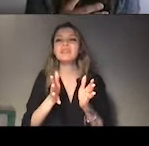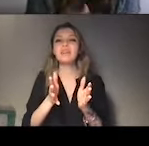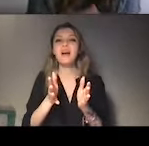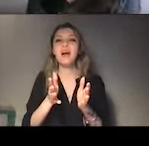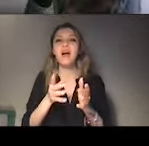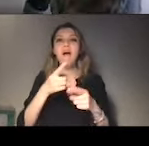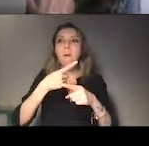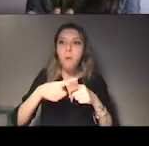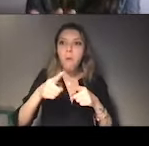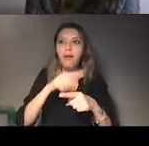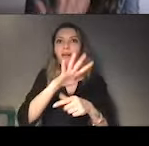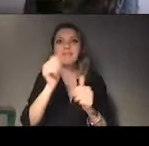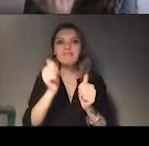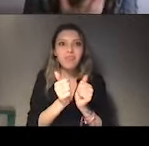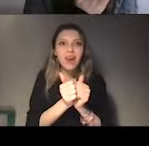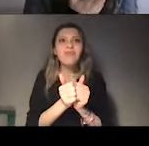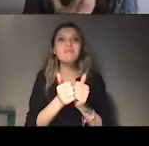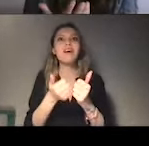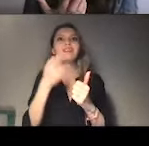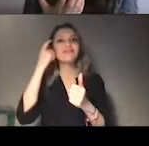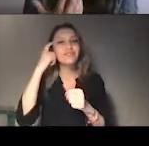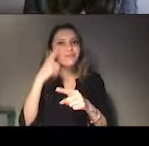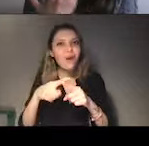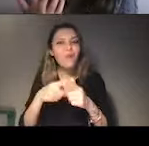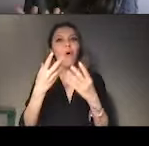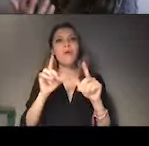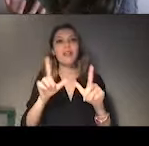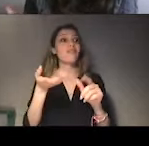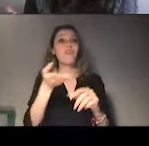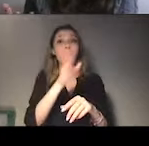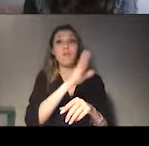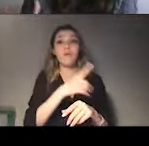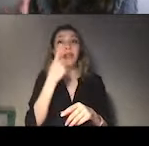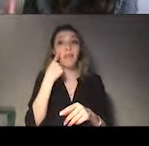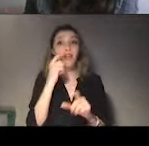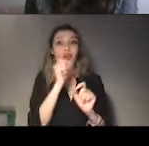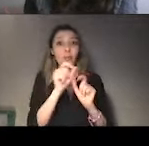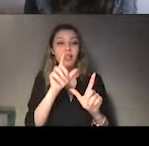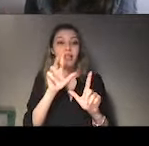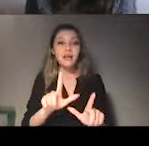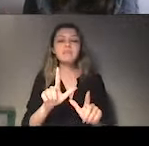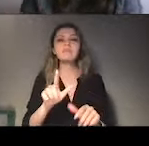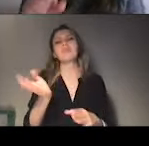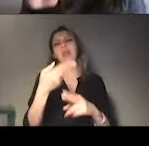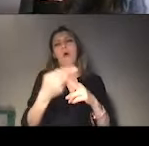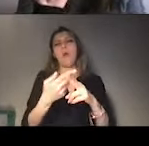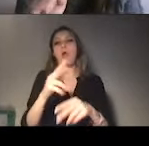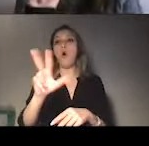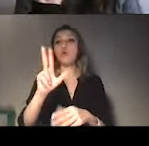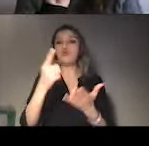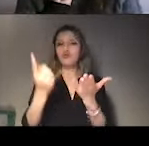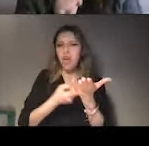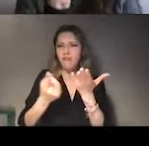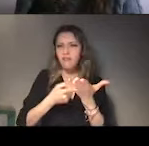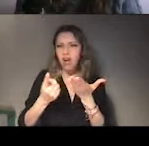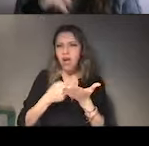than 30 pages, it's difficult that you will have a large public. So